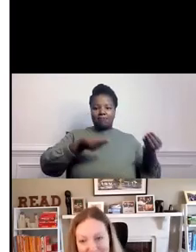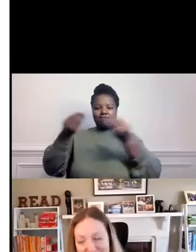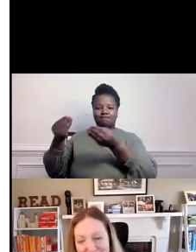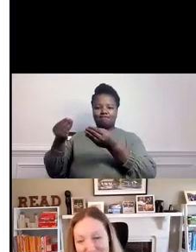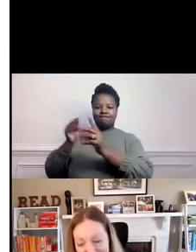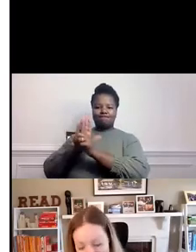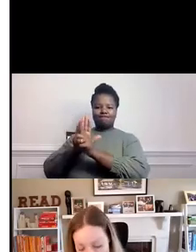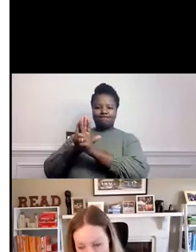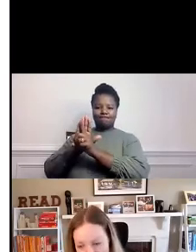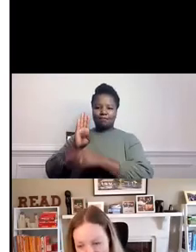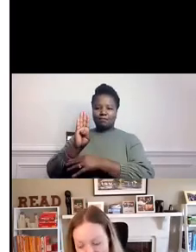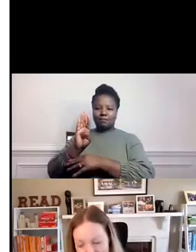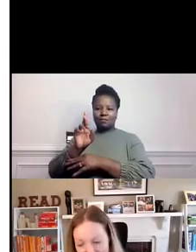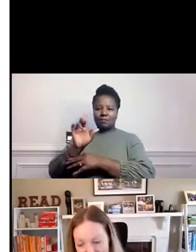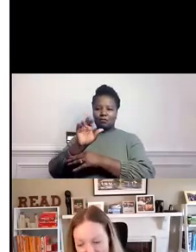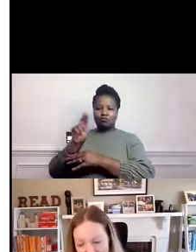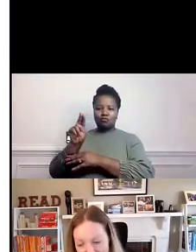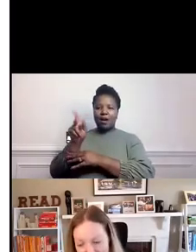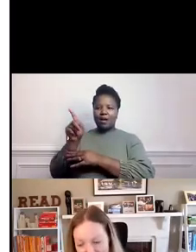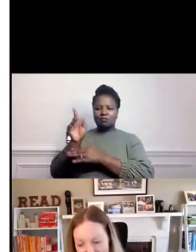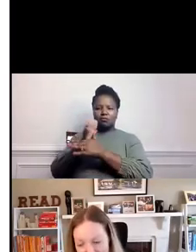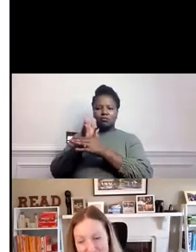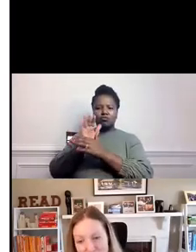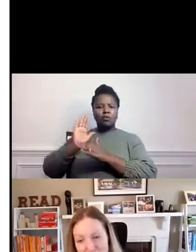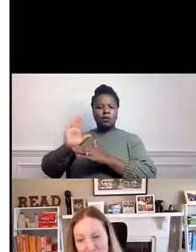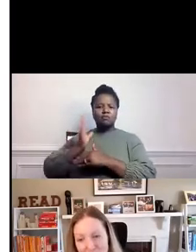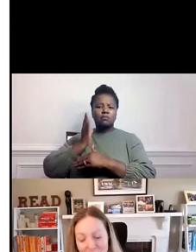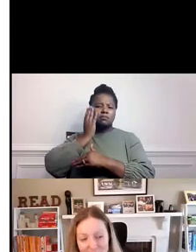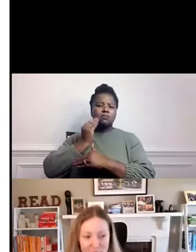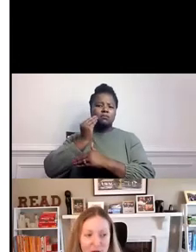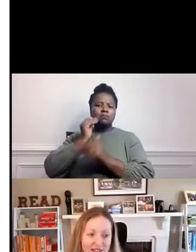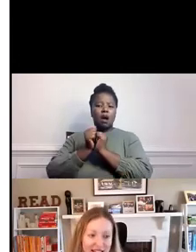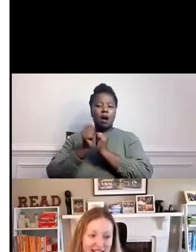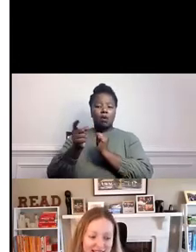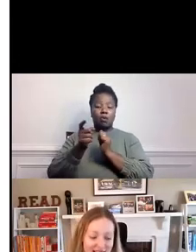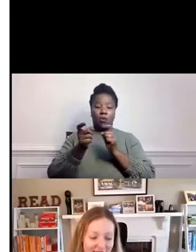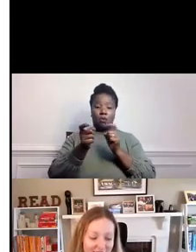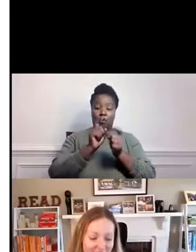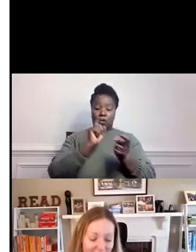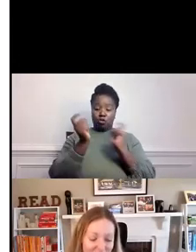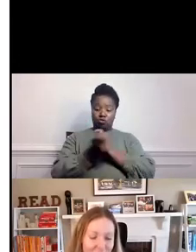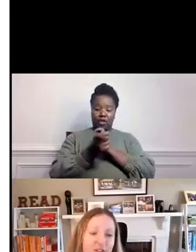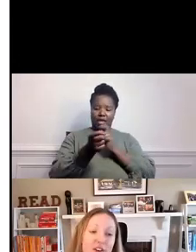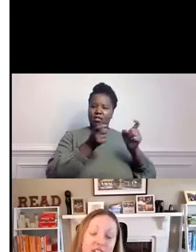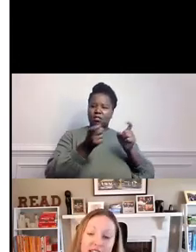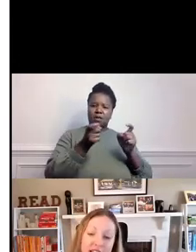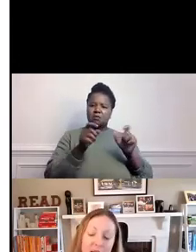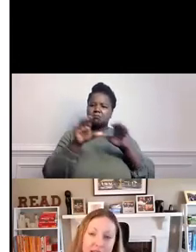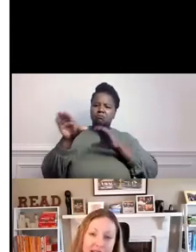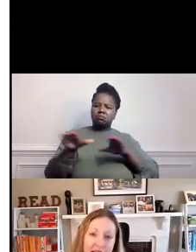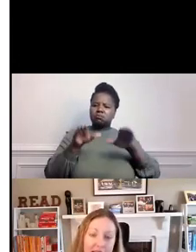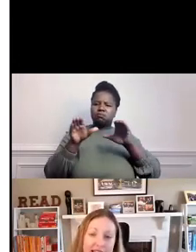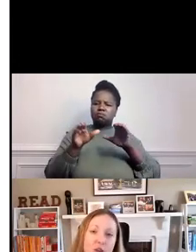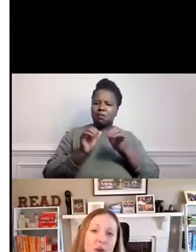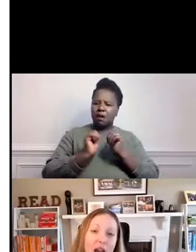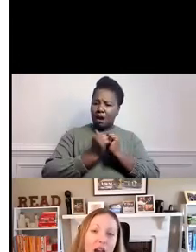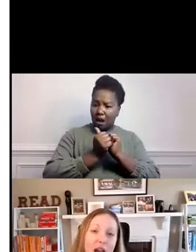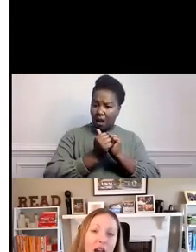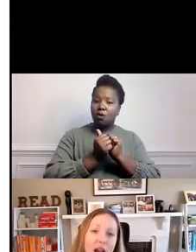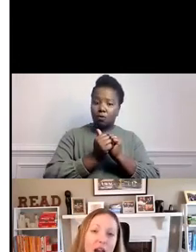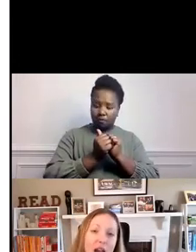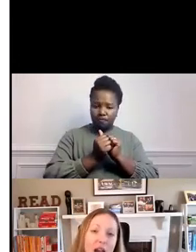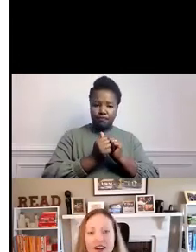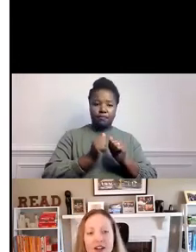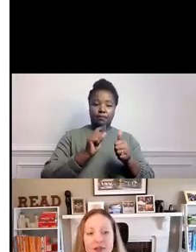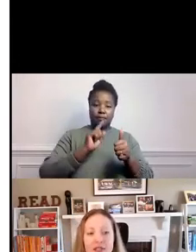his experience doing change management throughout this process. The first thing that I would say is that you